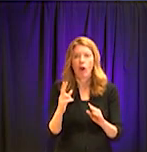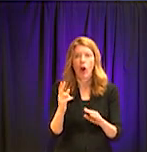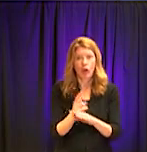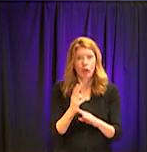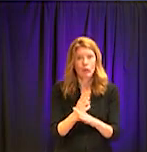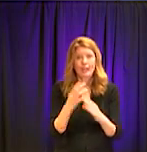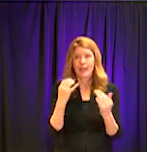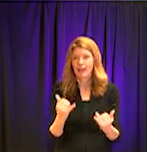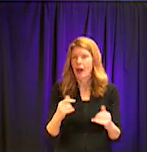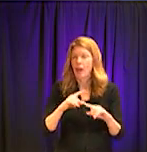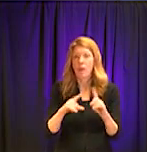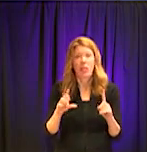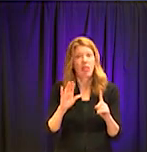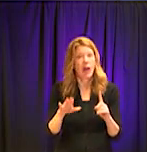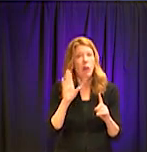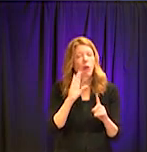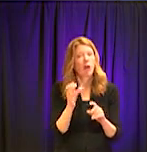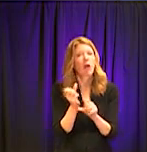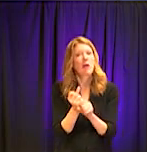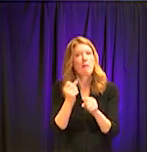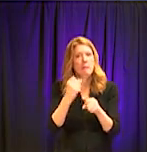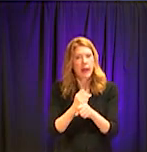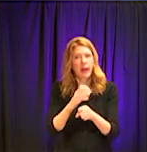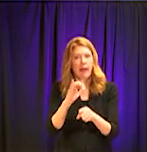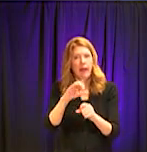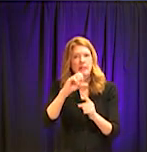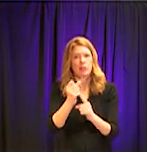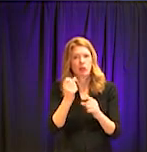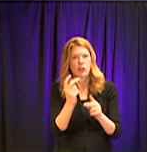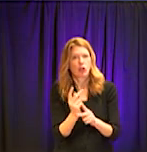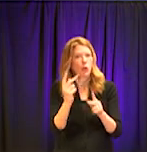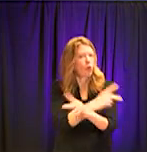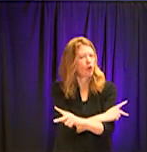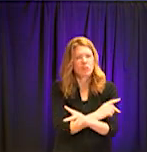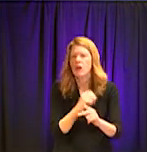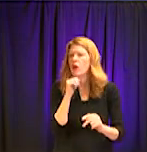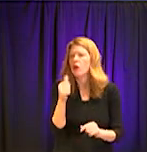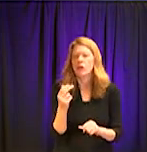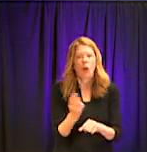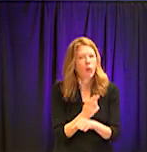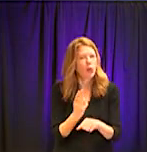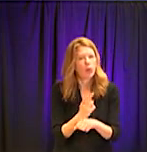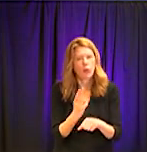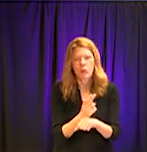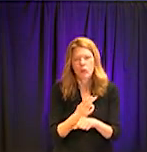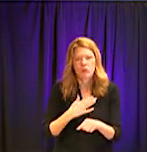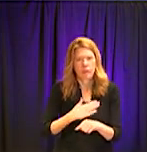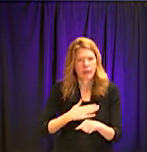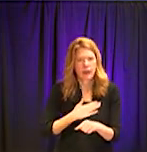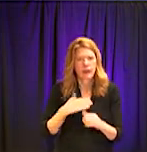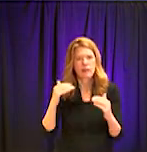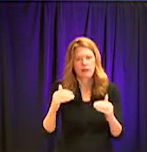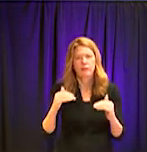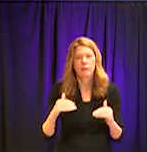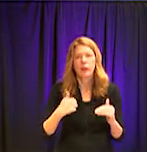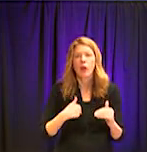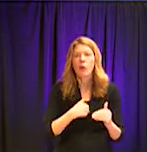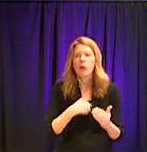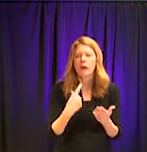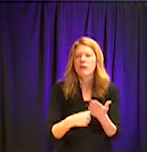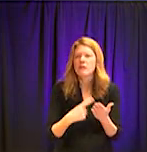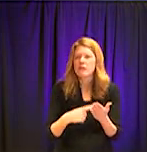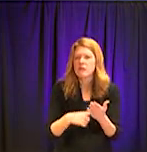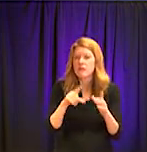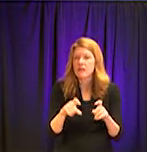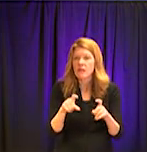COVID-19 by report. And so that's another thing we would not be recommending. Um, since we talked about testing, I want to